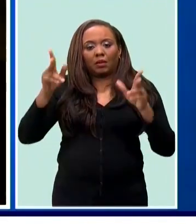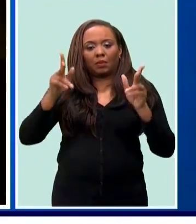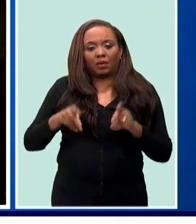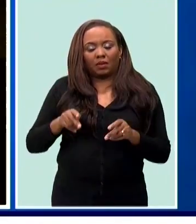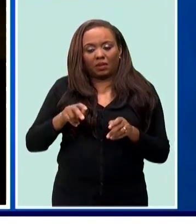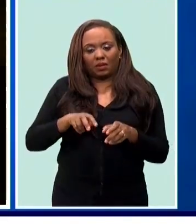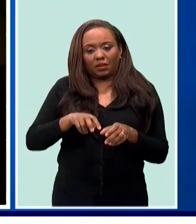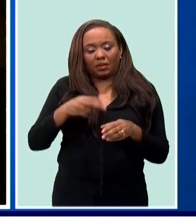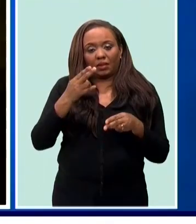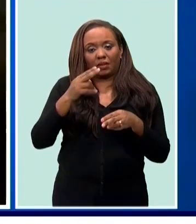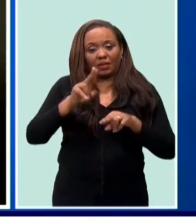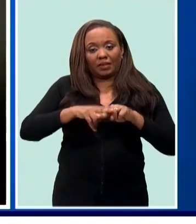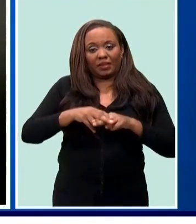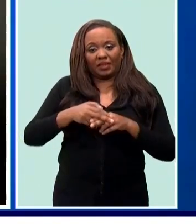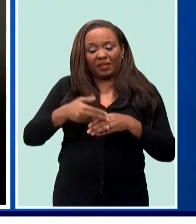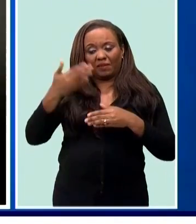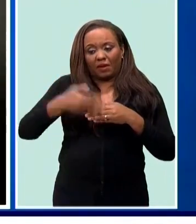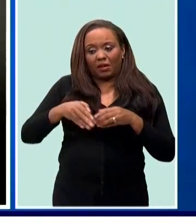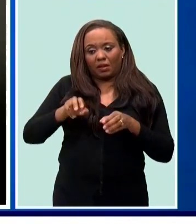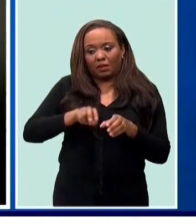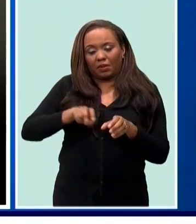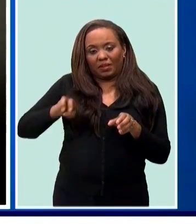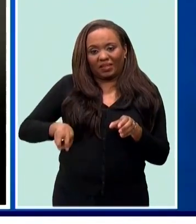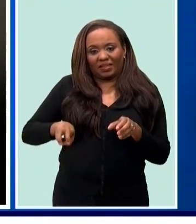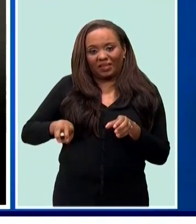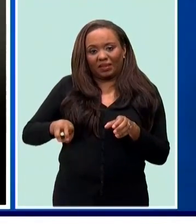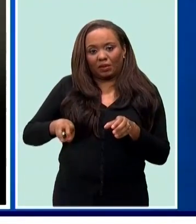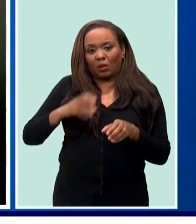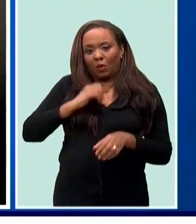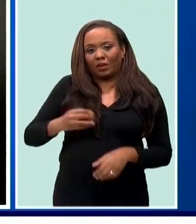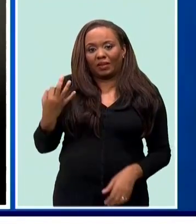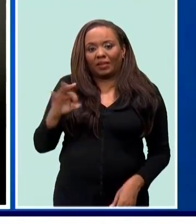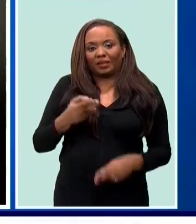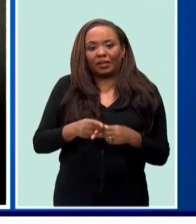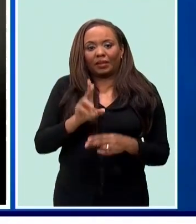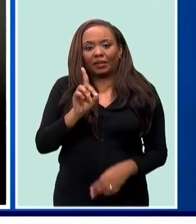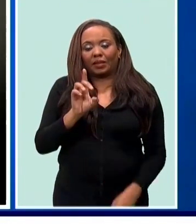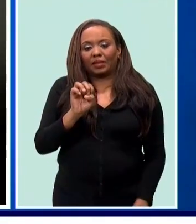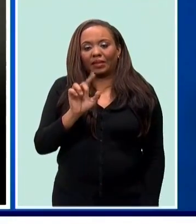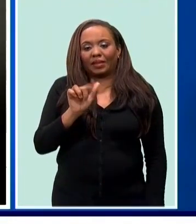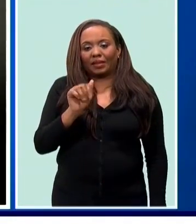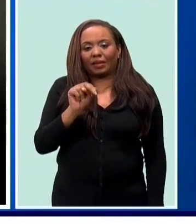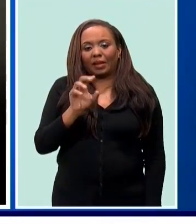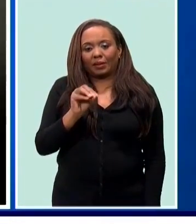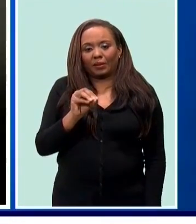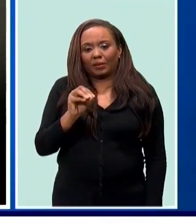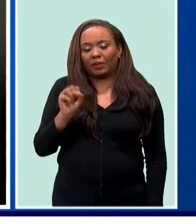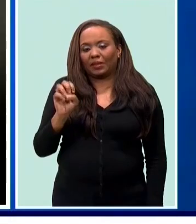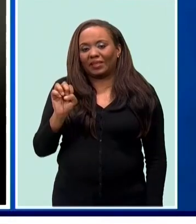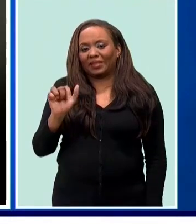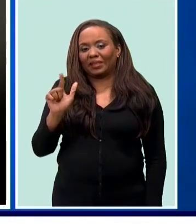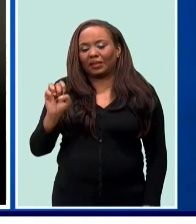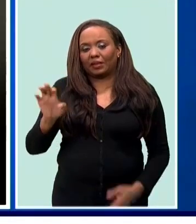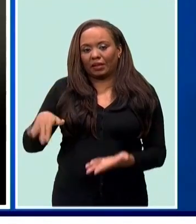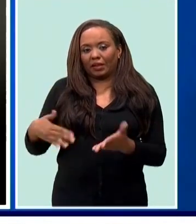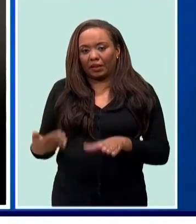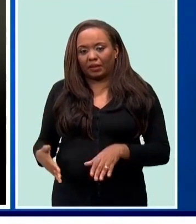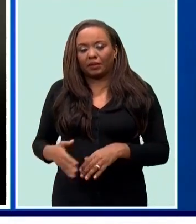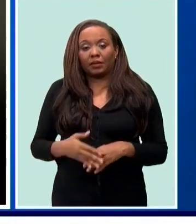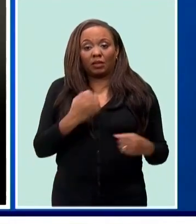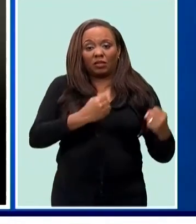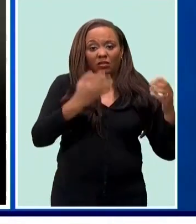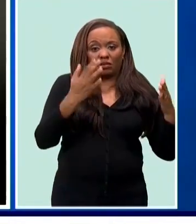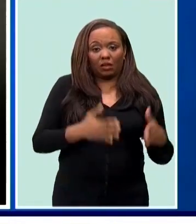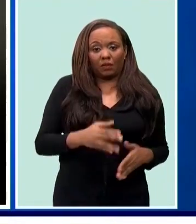car, 19-year-old Delano Seal of Eagle Hall St. Michael, died at the scene. While the driver, 20-year-old Romario Roach of